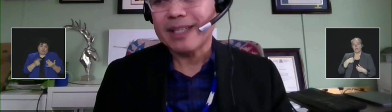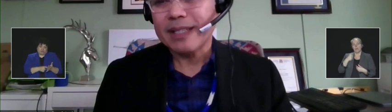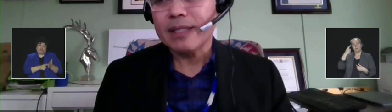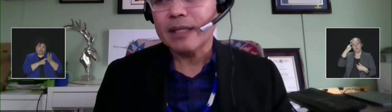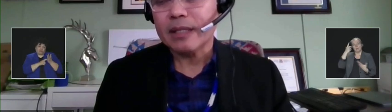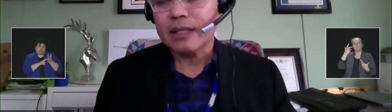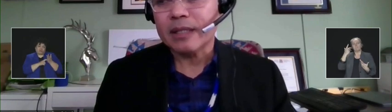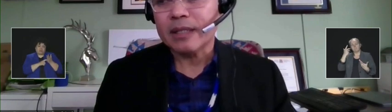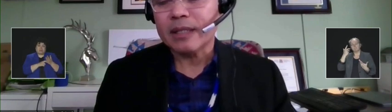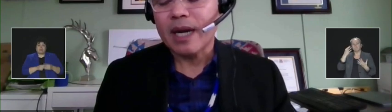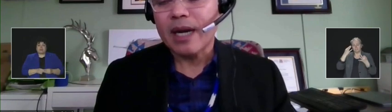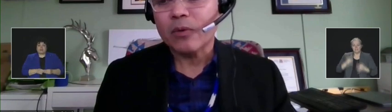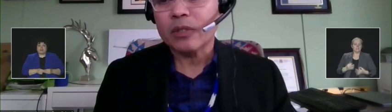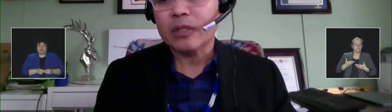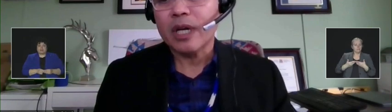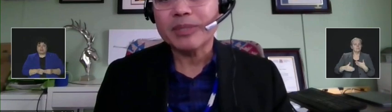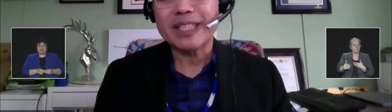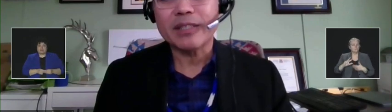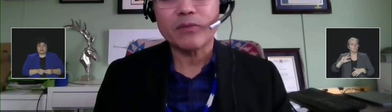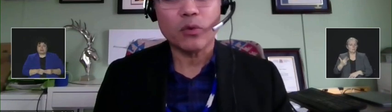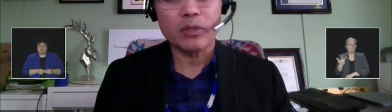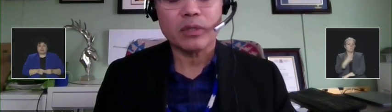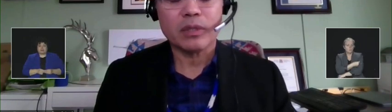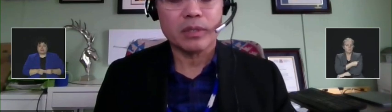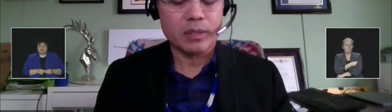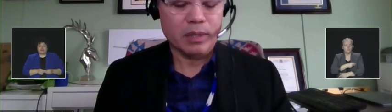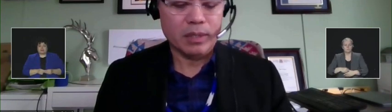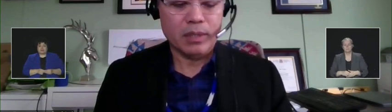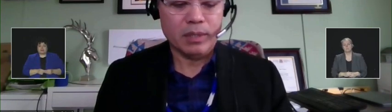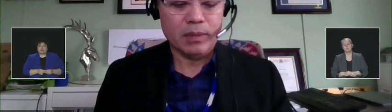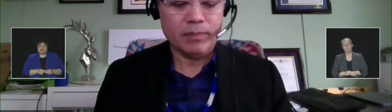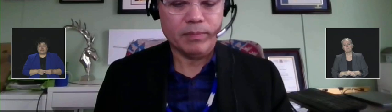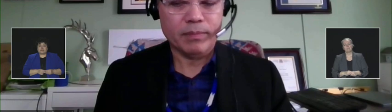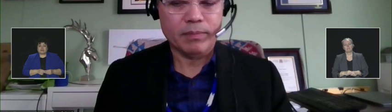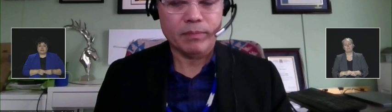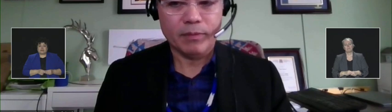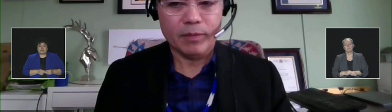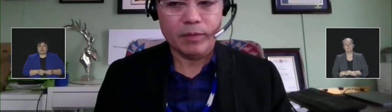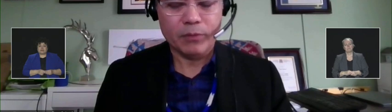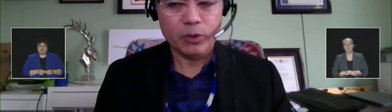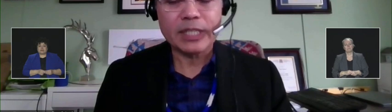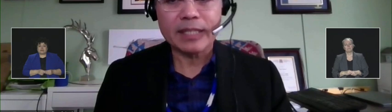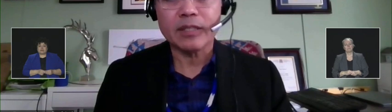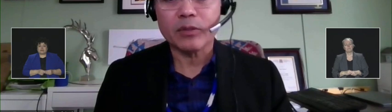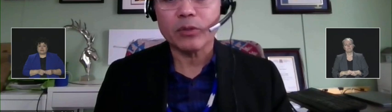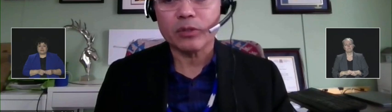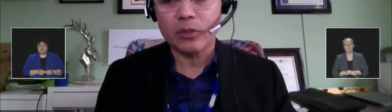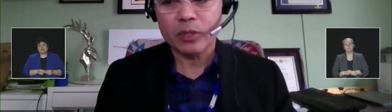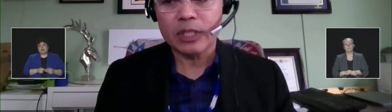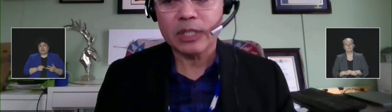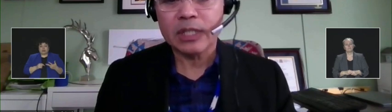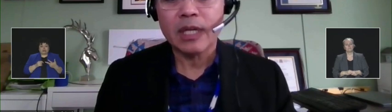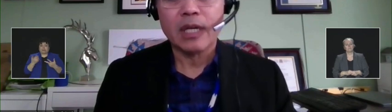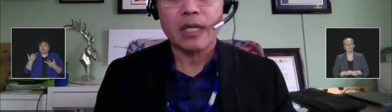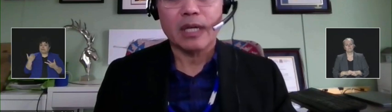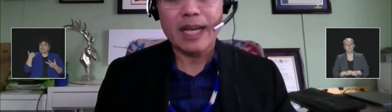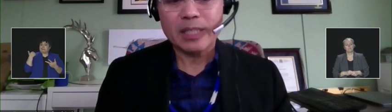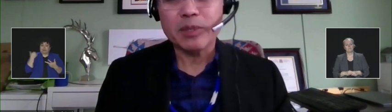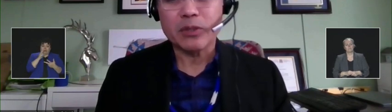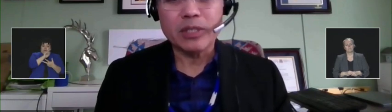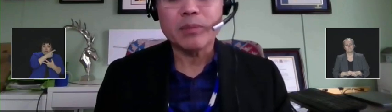But I think that our uptake for first, second, and third doses